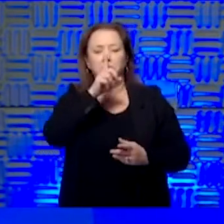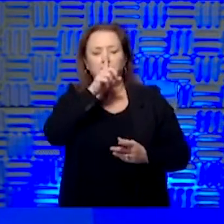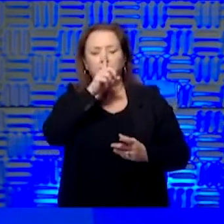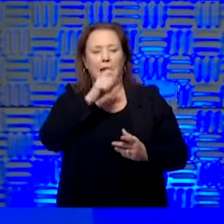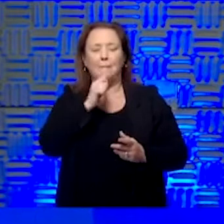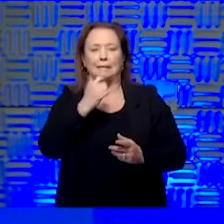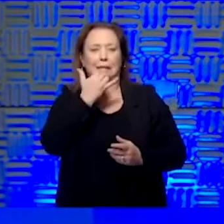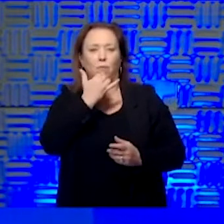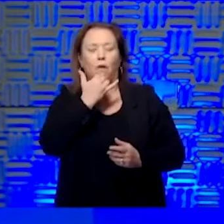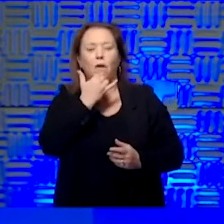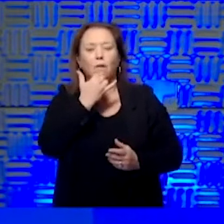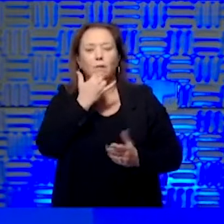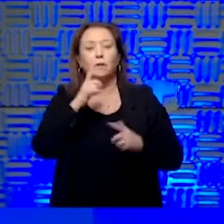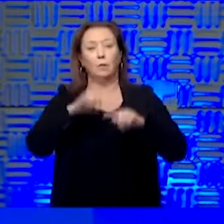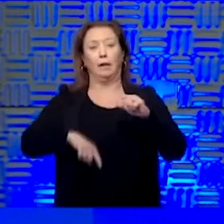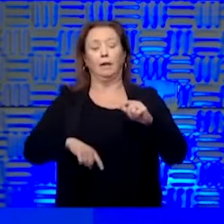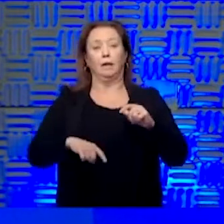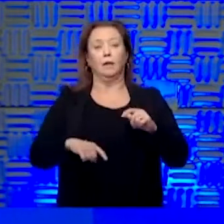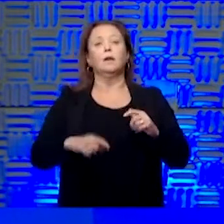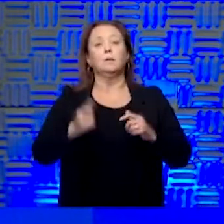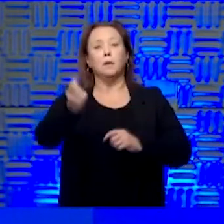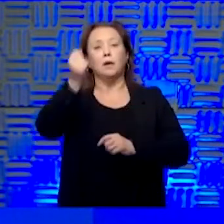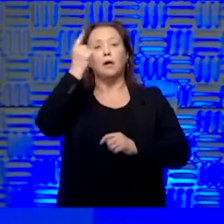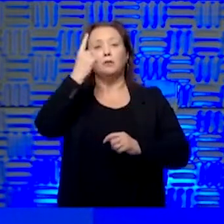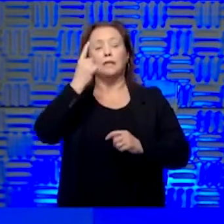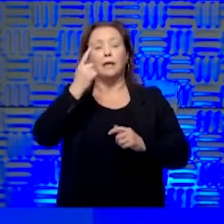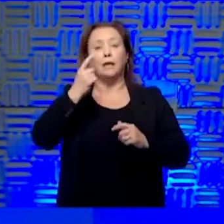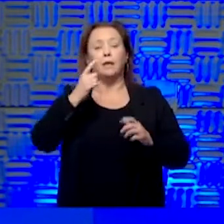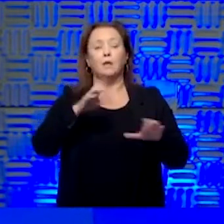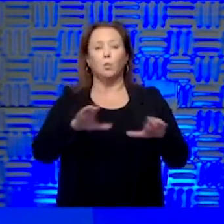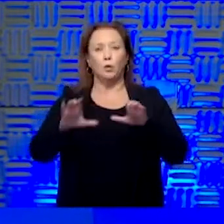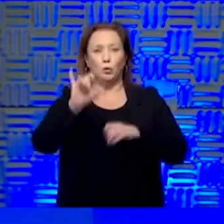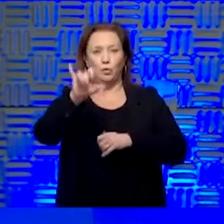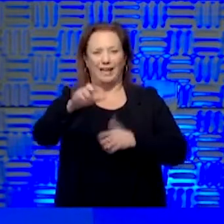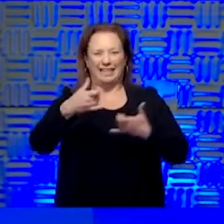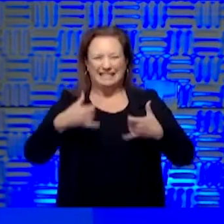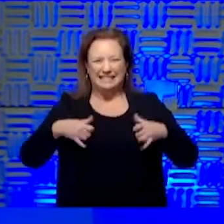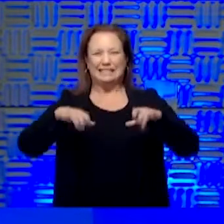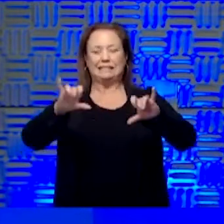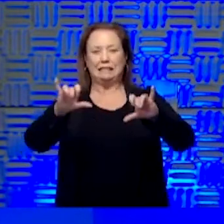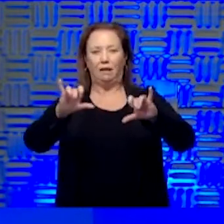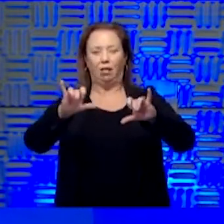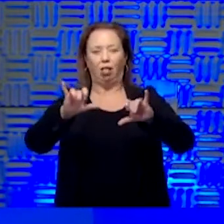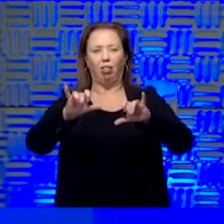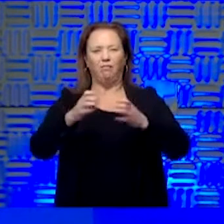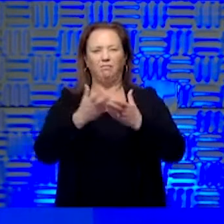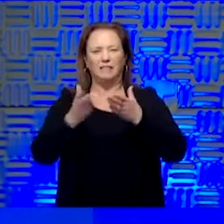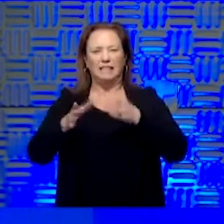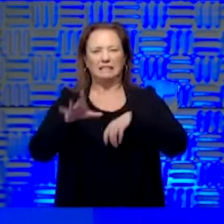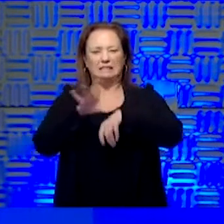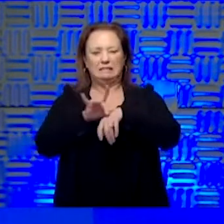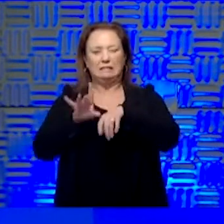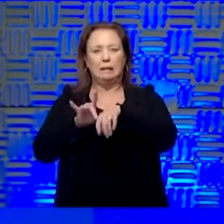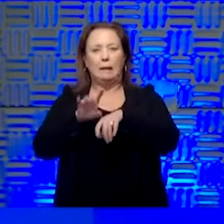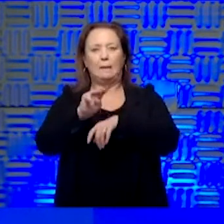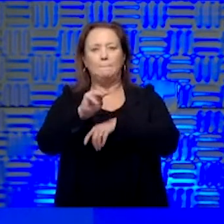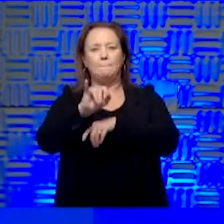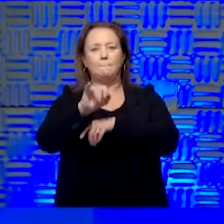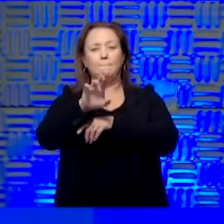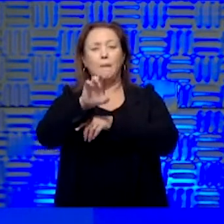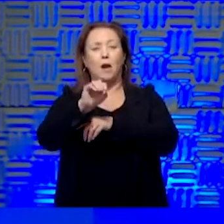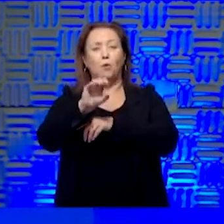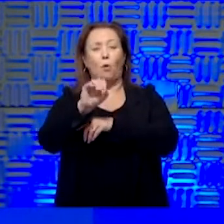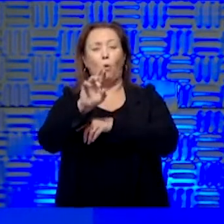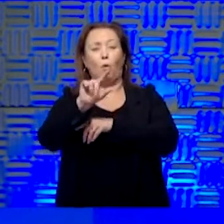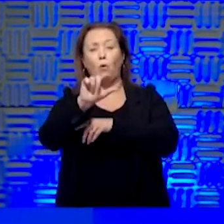it's wrong or you can't do that. But just understand that when you do that, you are still getting debris and microorganisms, whether